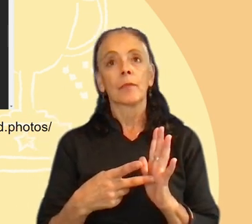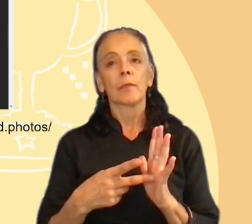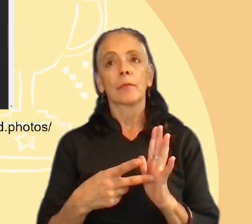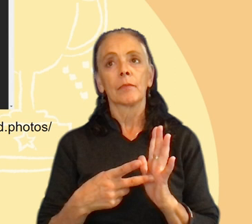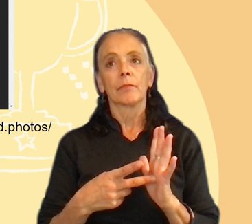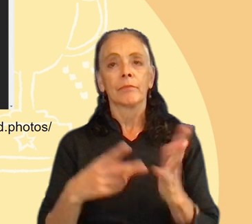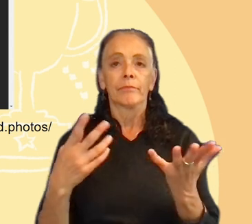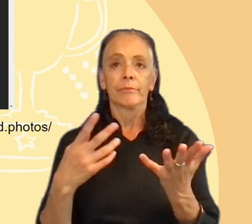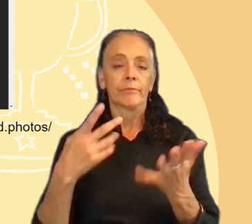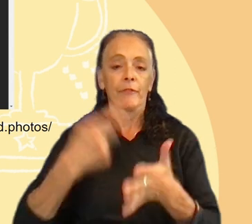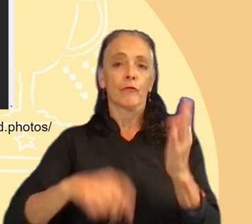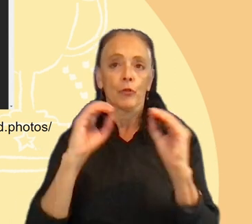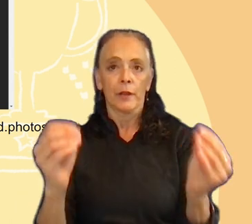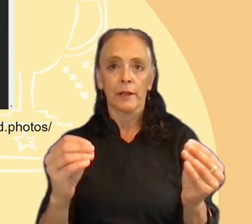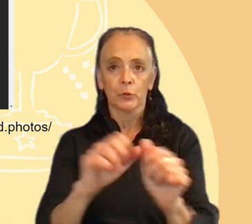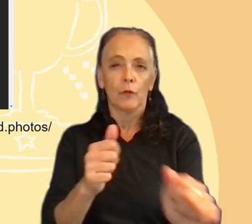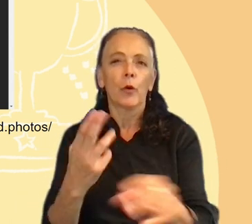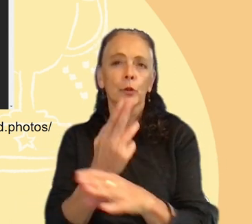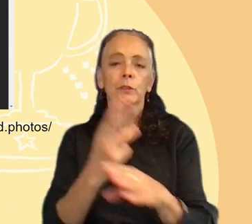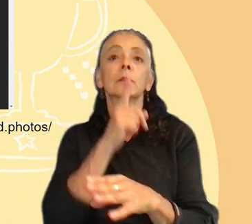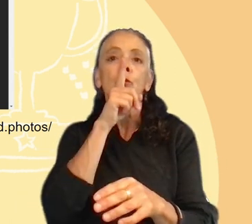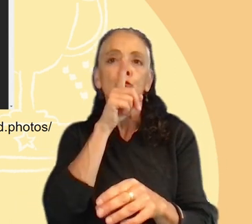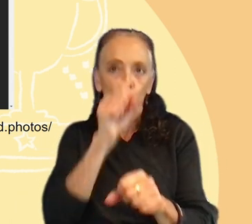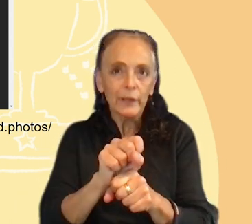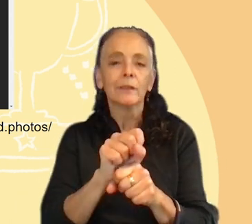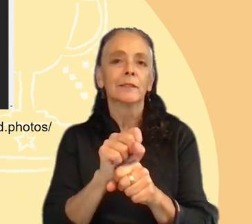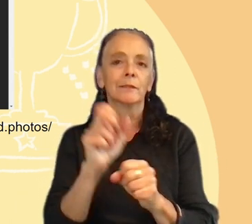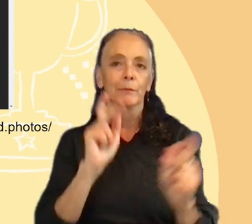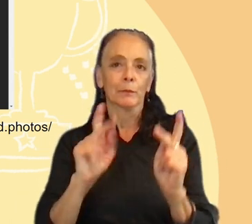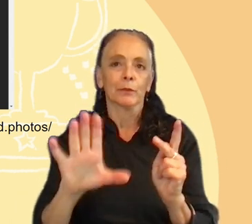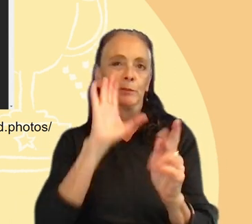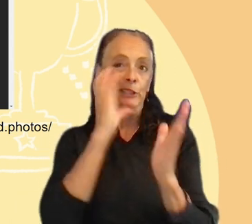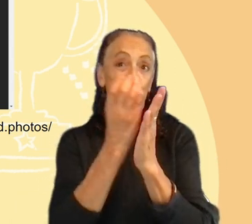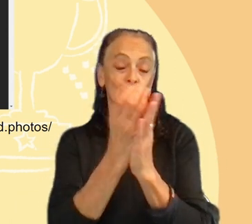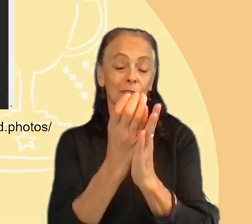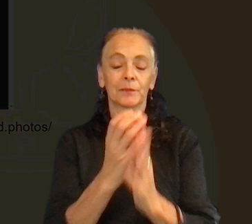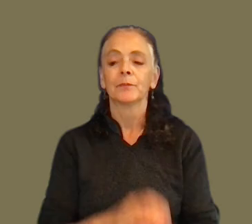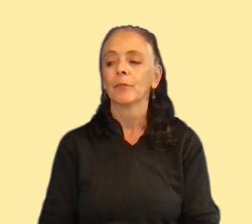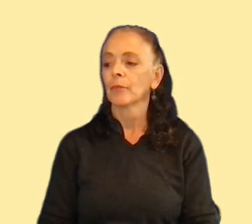they are free. So, we avoid using real people pictures in the research.